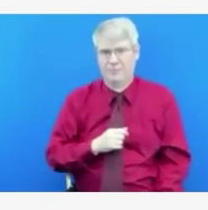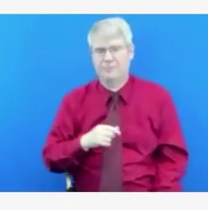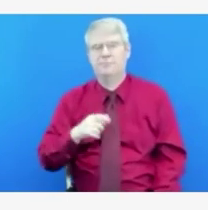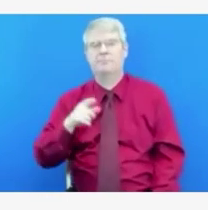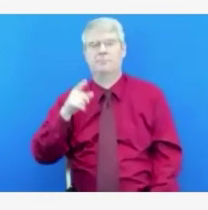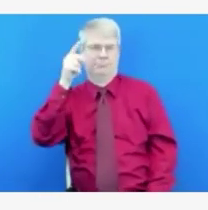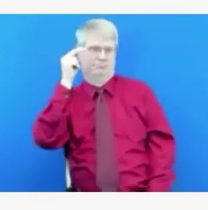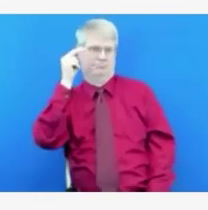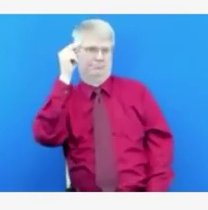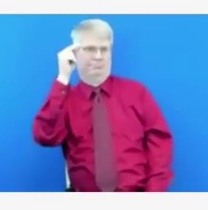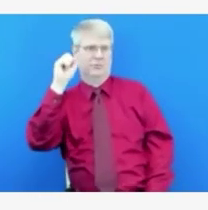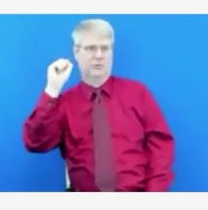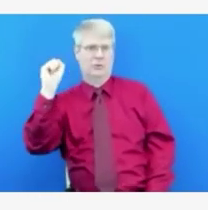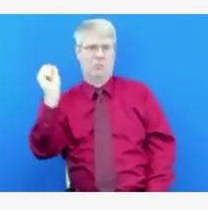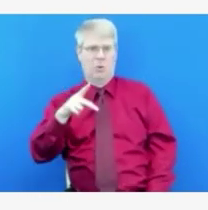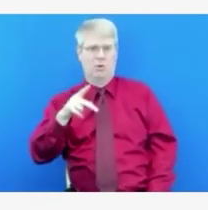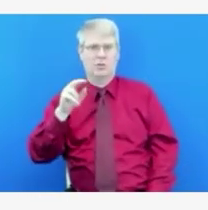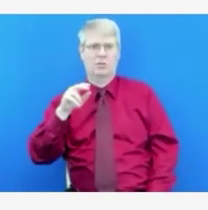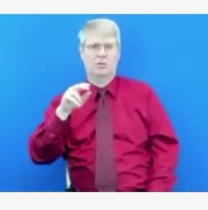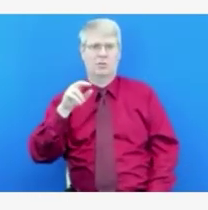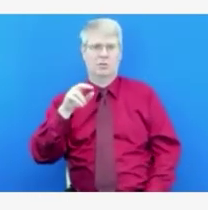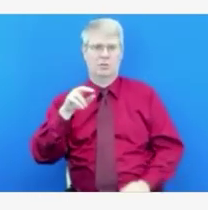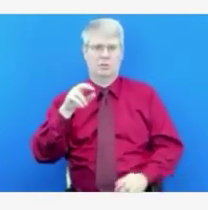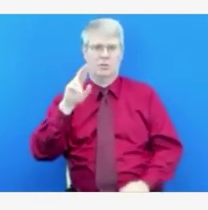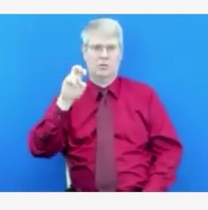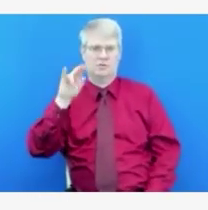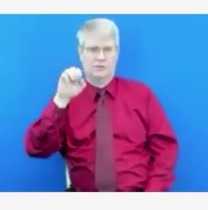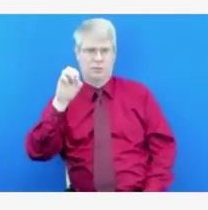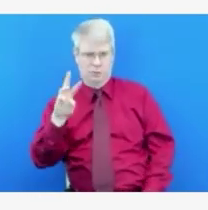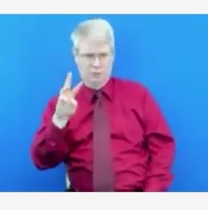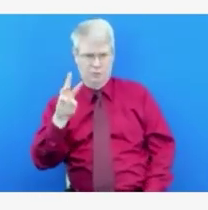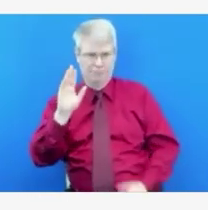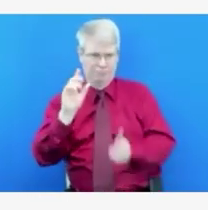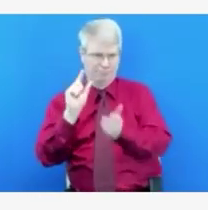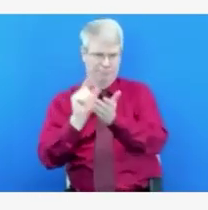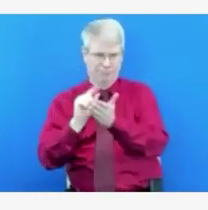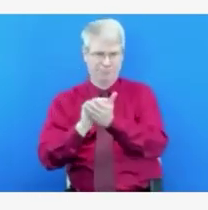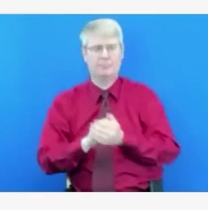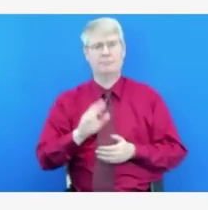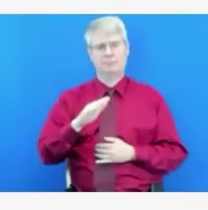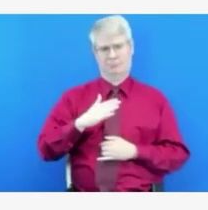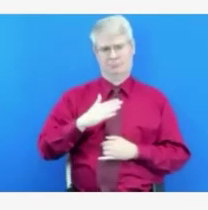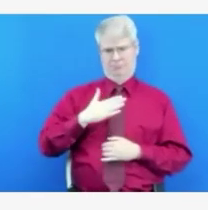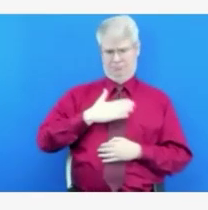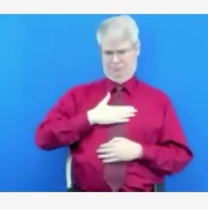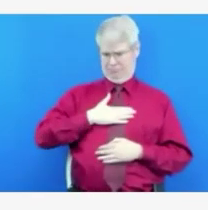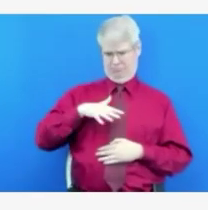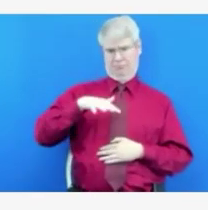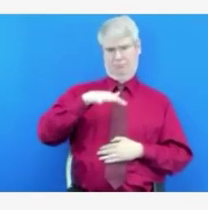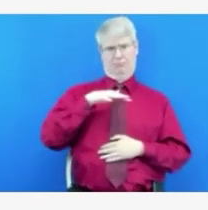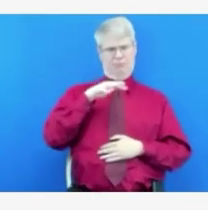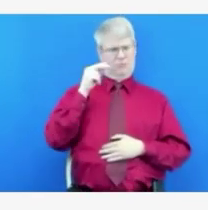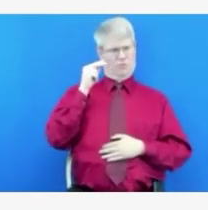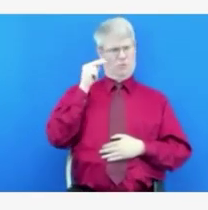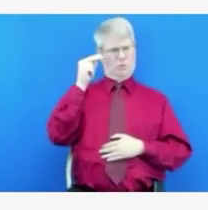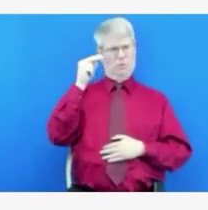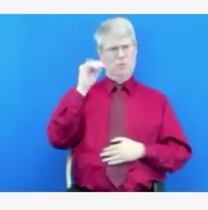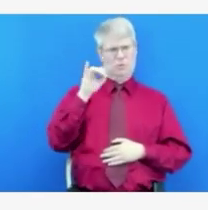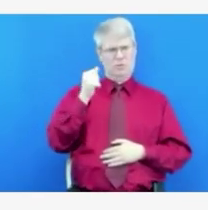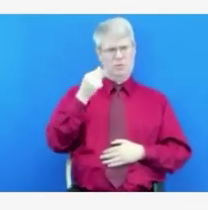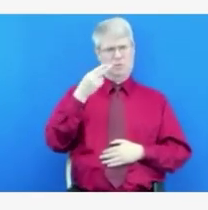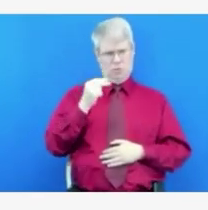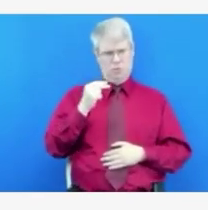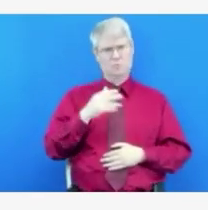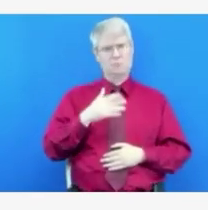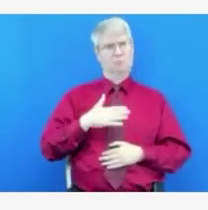I've been covering what's happening in North Idaho as well. And I'm curious if hospitals are asking the department to extend the financial